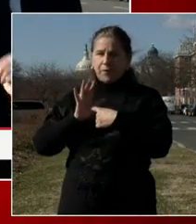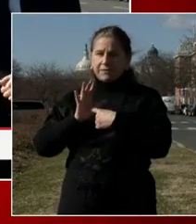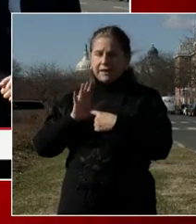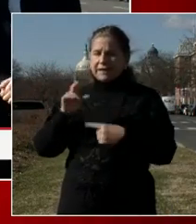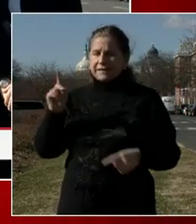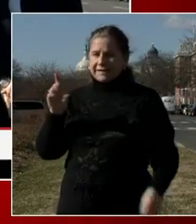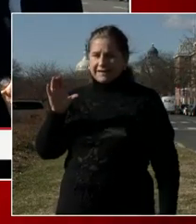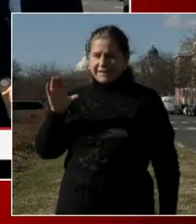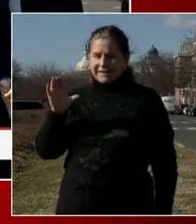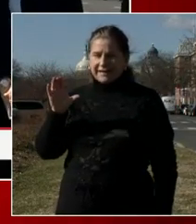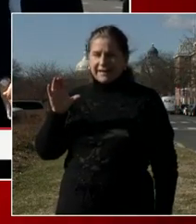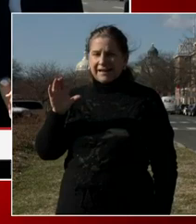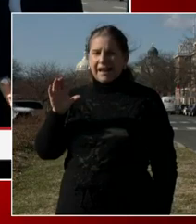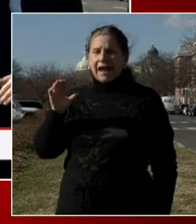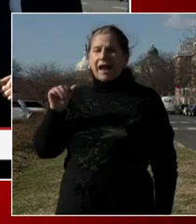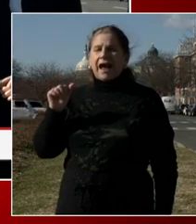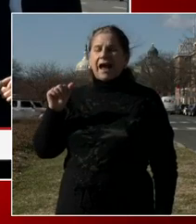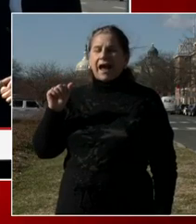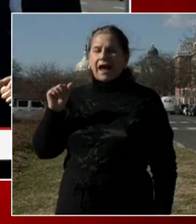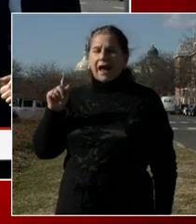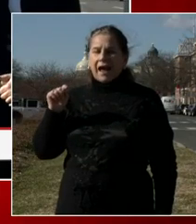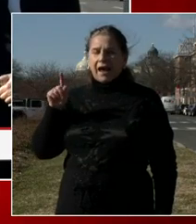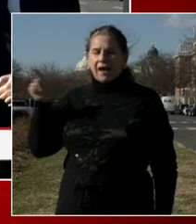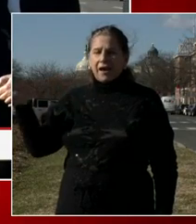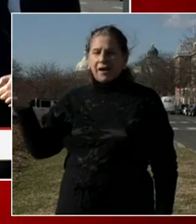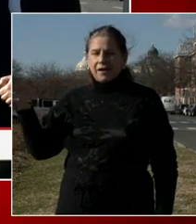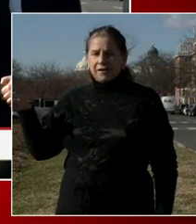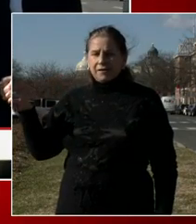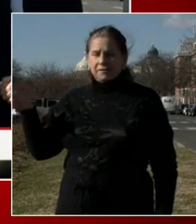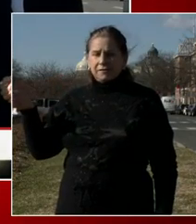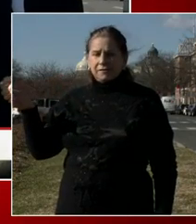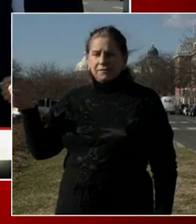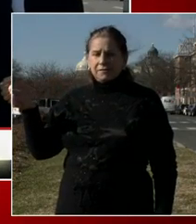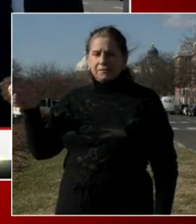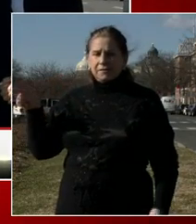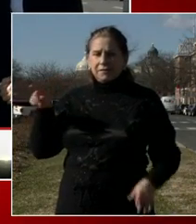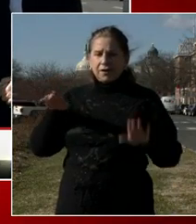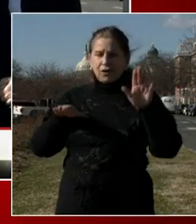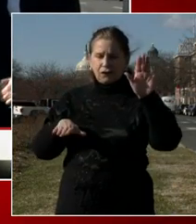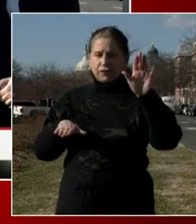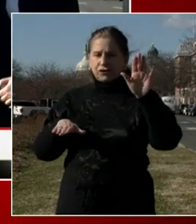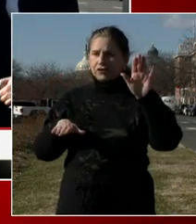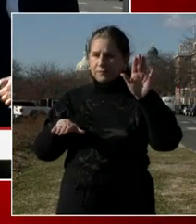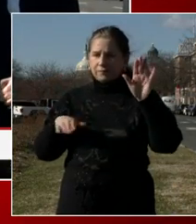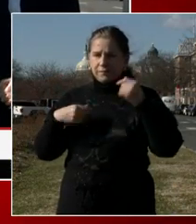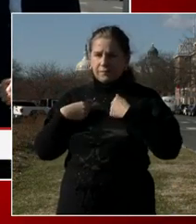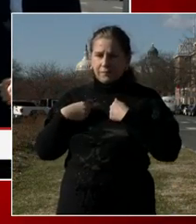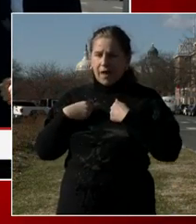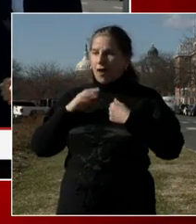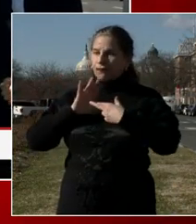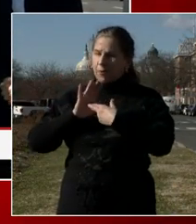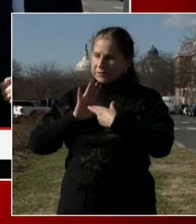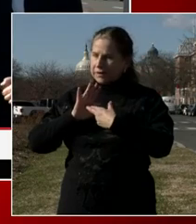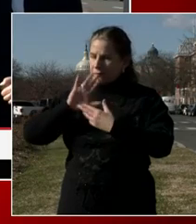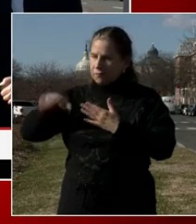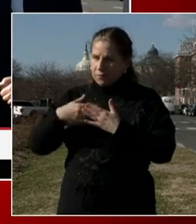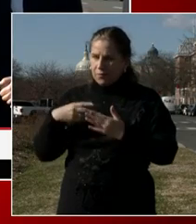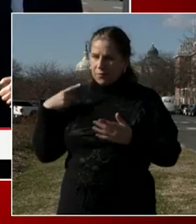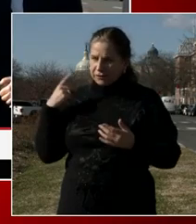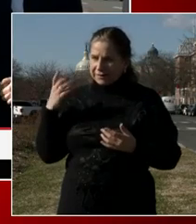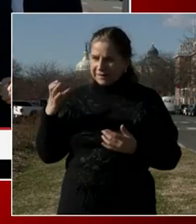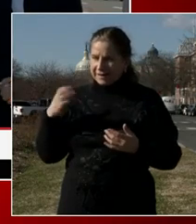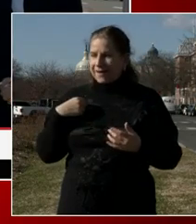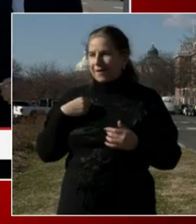at the on the podium watching the next or on the grounds. Actually, I don't know exactly where I'm going to be sitting but I will be on the capitol